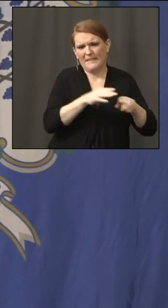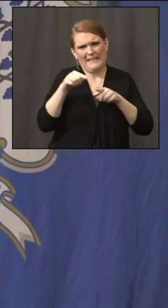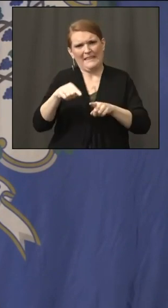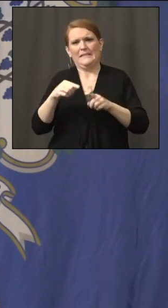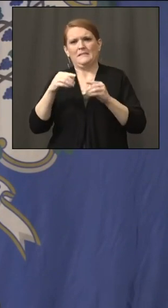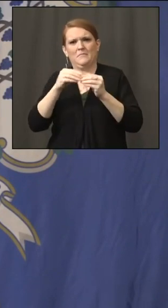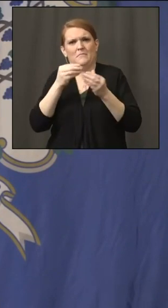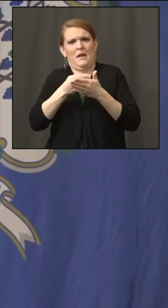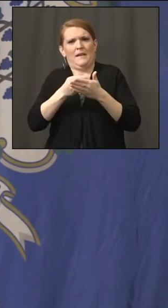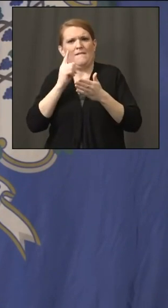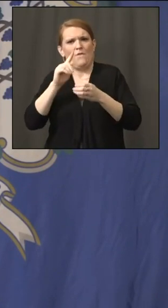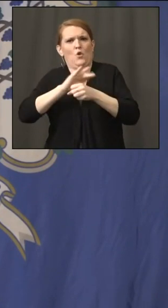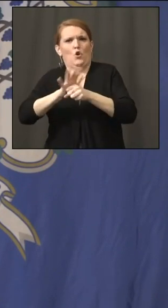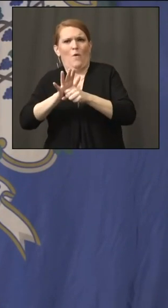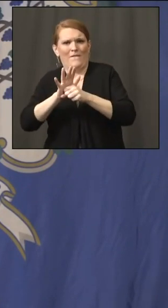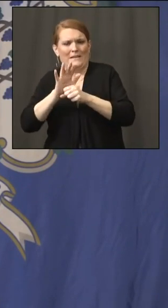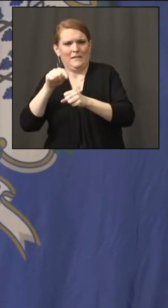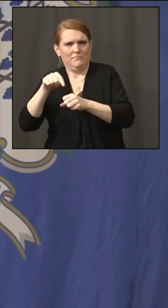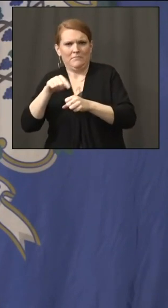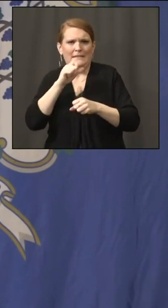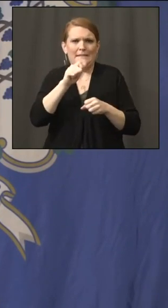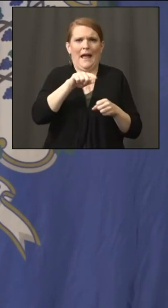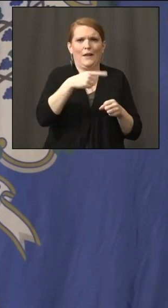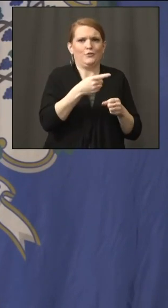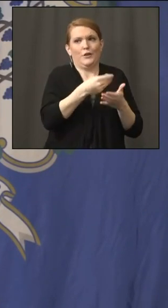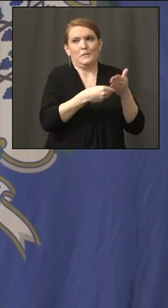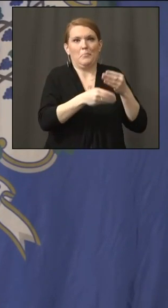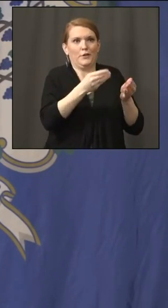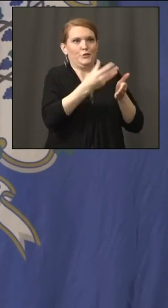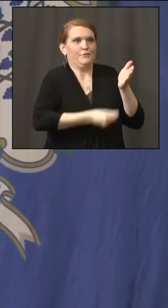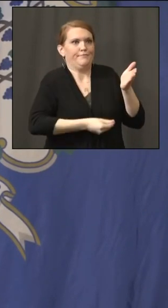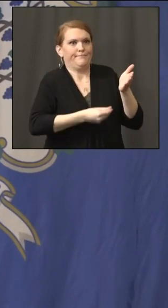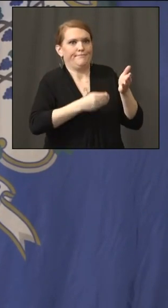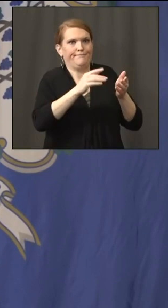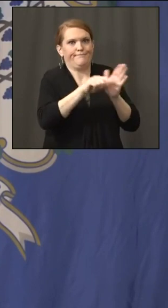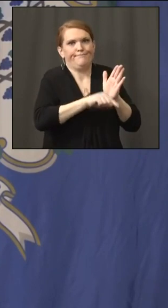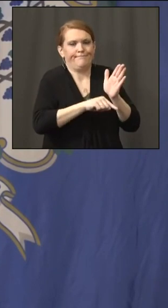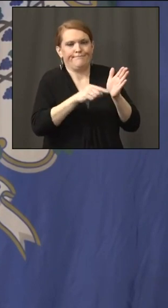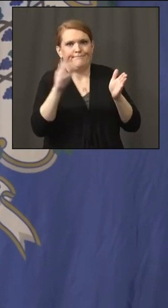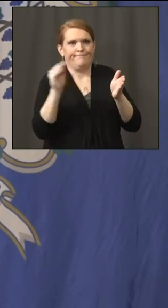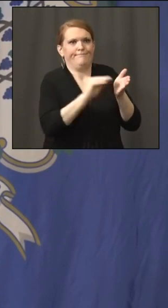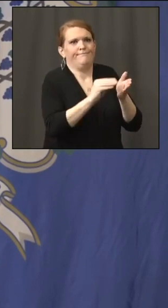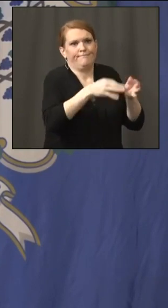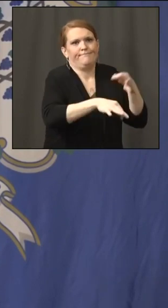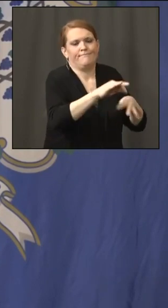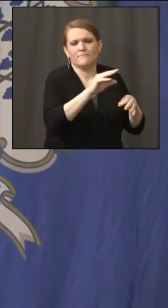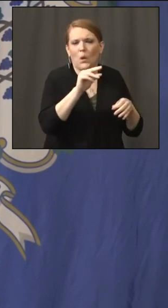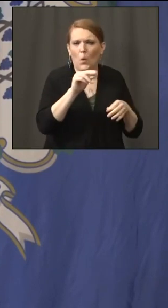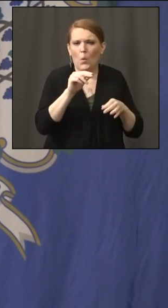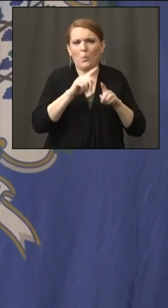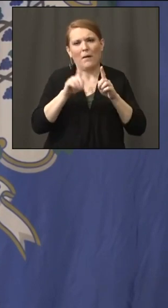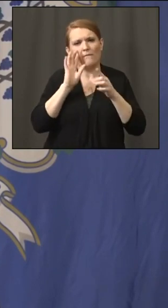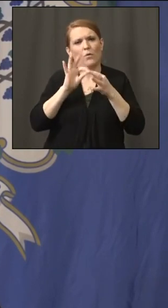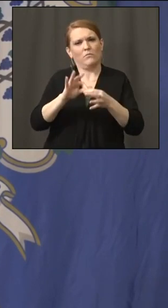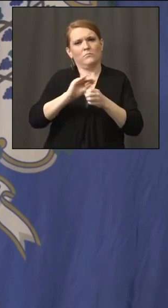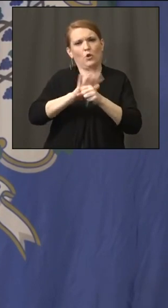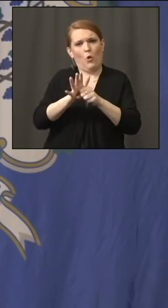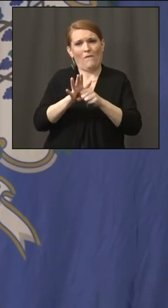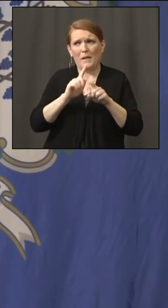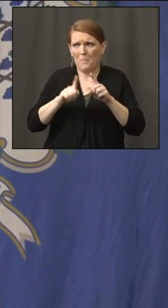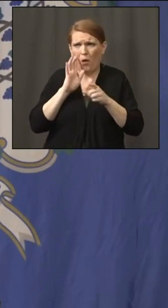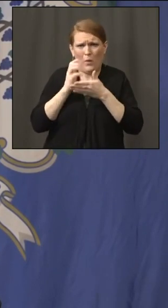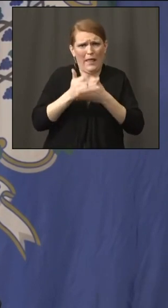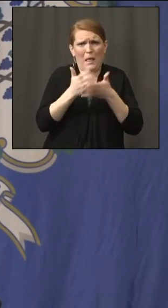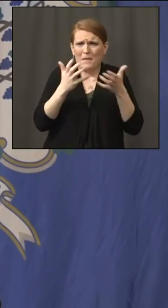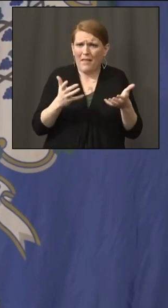budget holes. But look, it makes a big difference. It makes a big difference for our towns and local schools. It gives our universities some